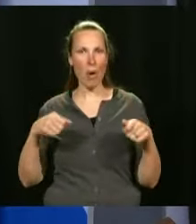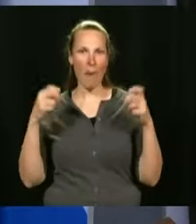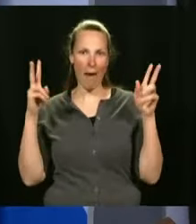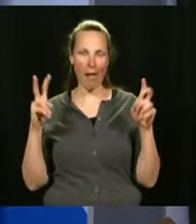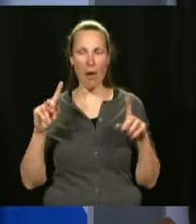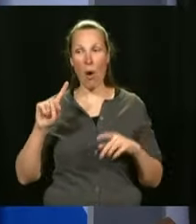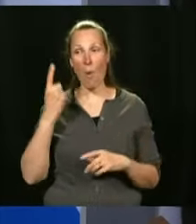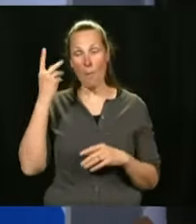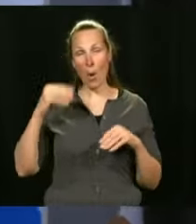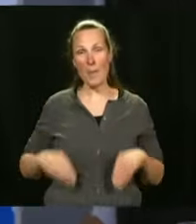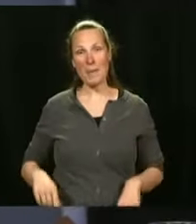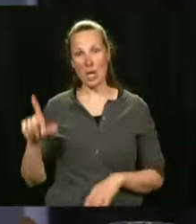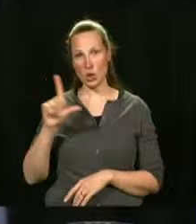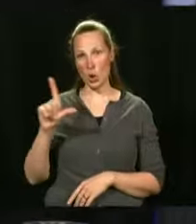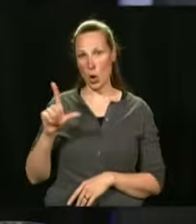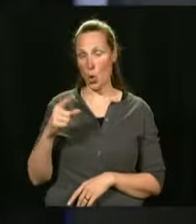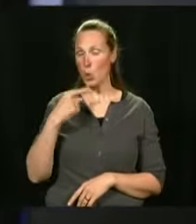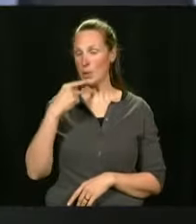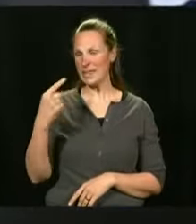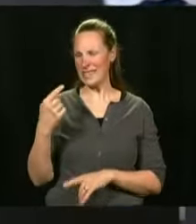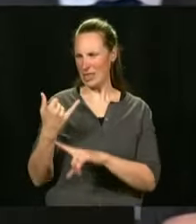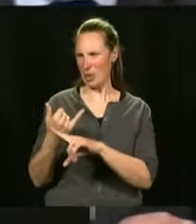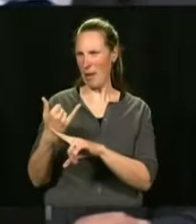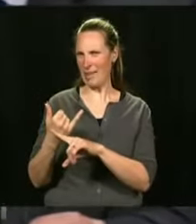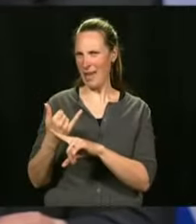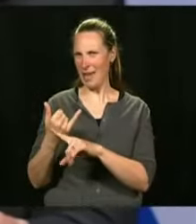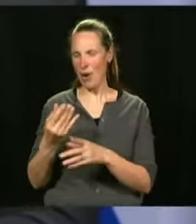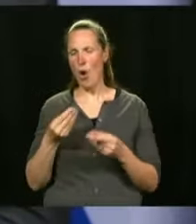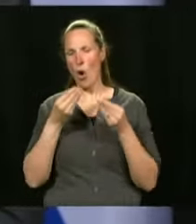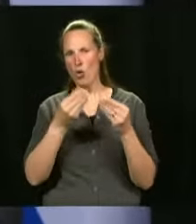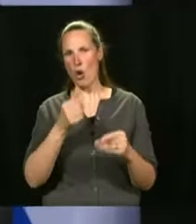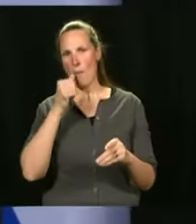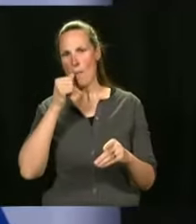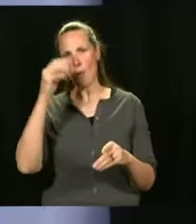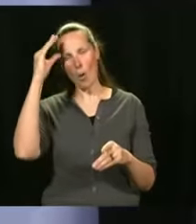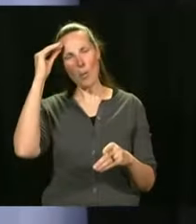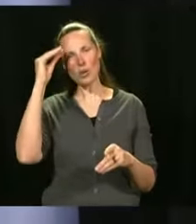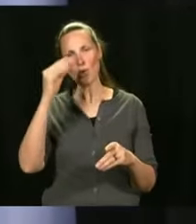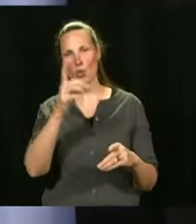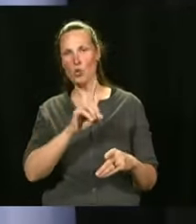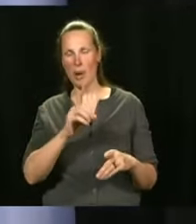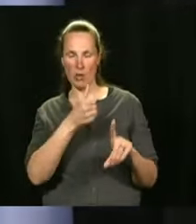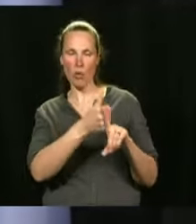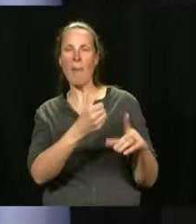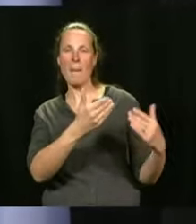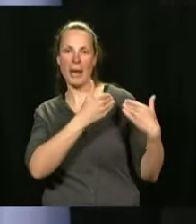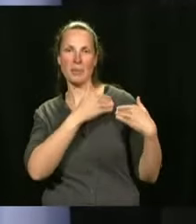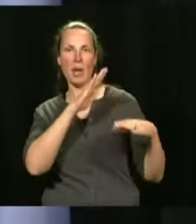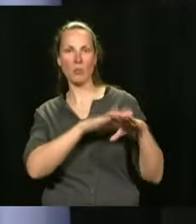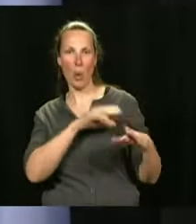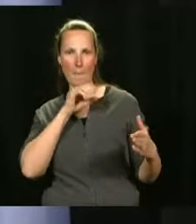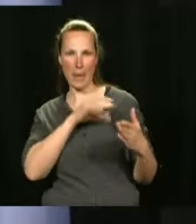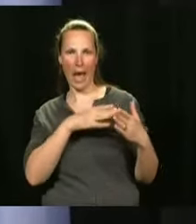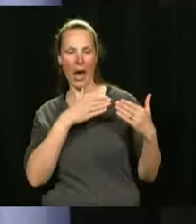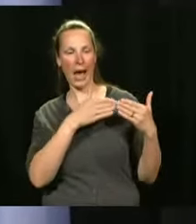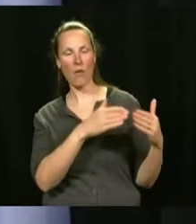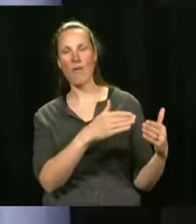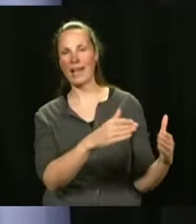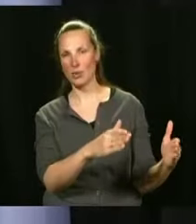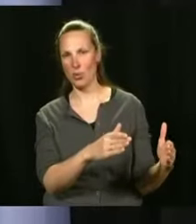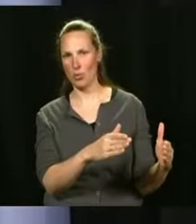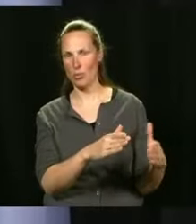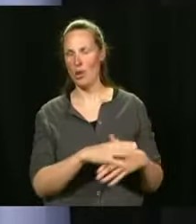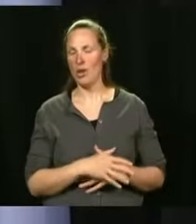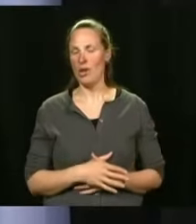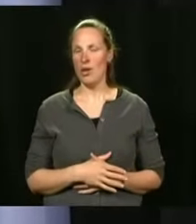Mr. Dubé, he gave you the mission of elaborating on this plan to return to normal. What